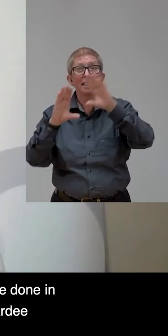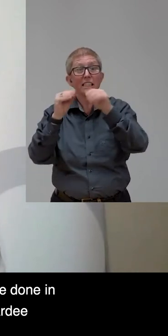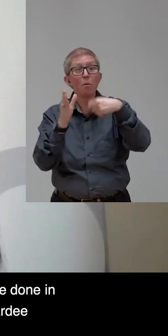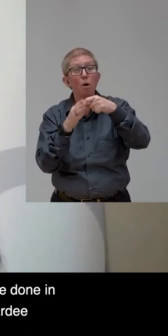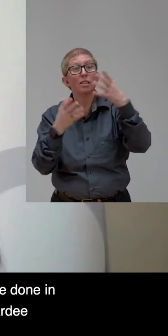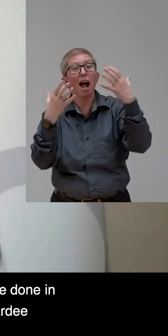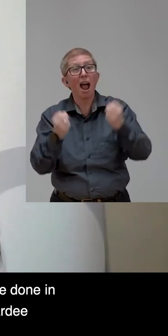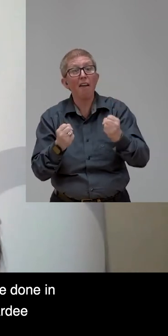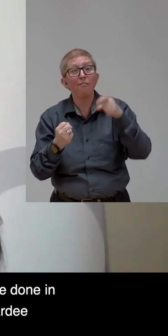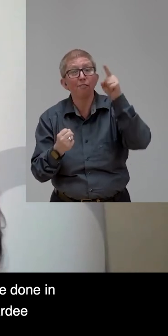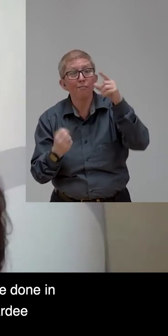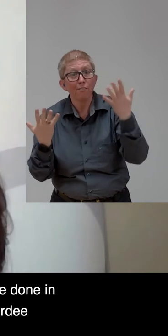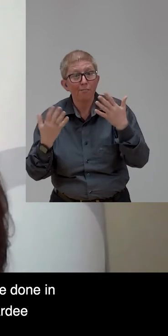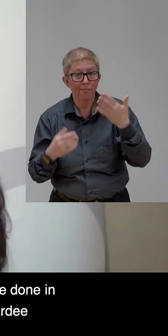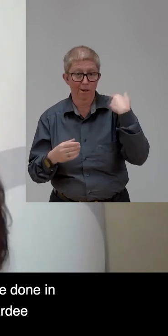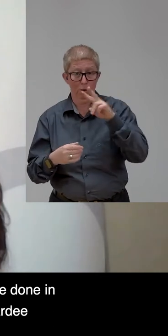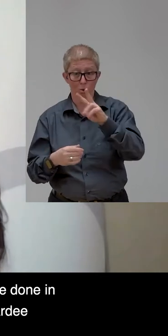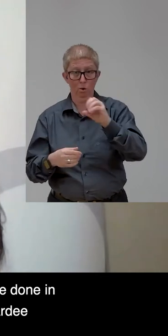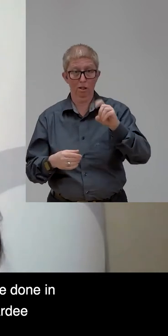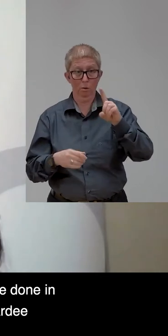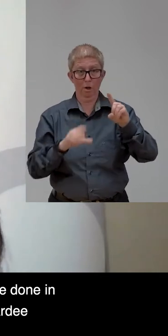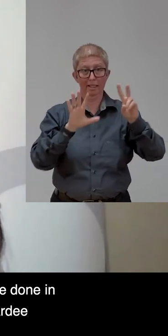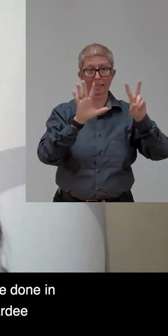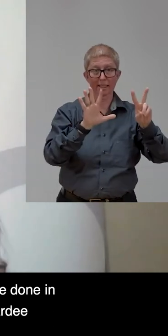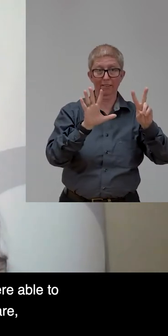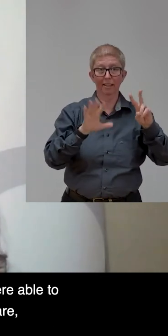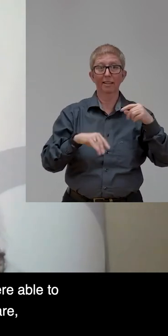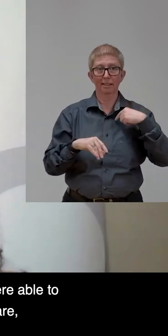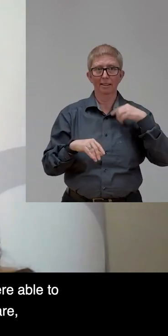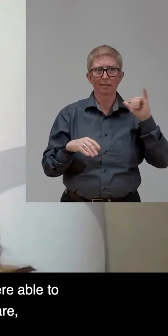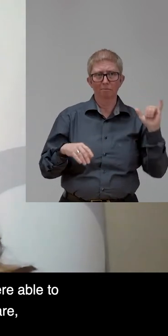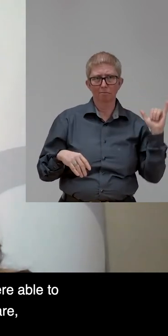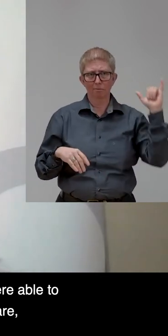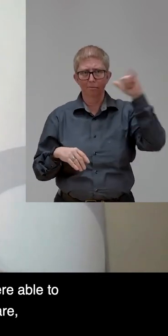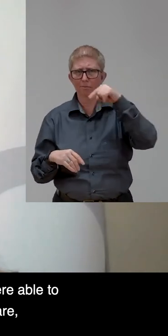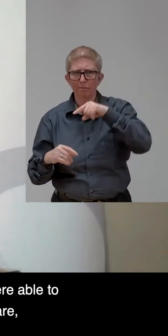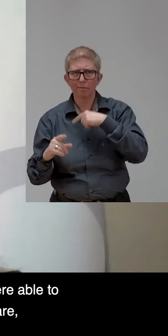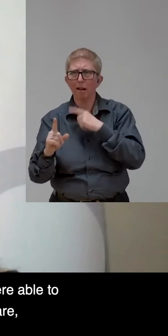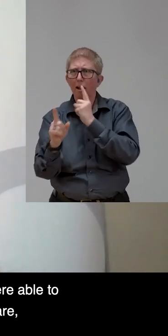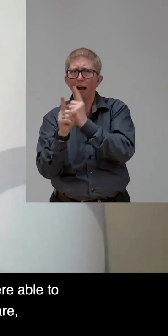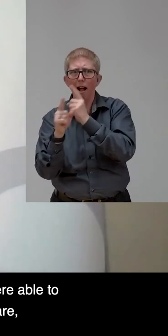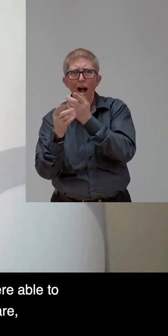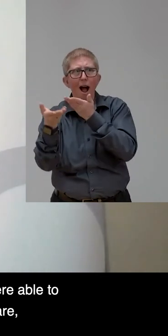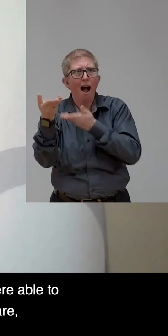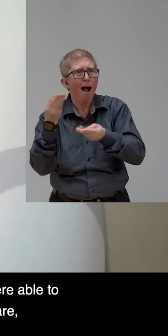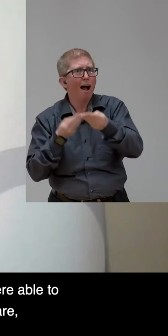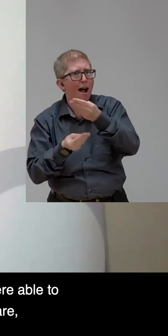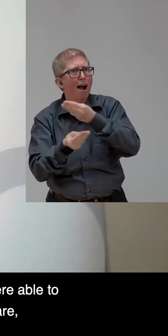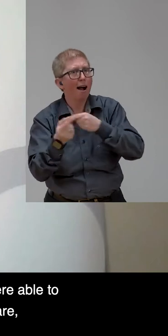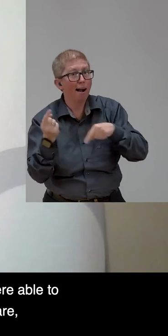in which we were an awardee for an inclusion programme done here in Chile,